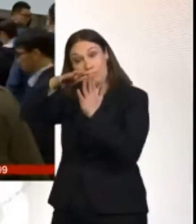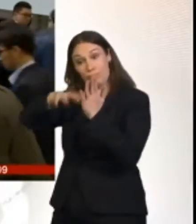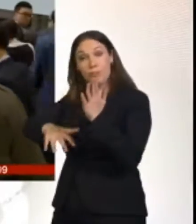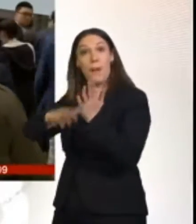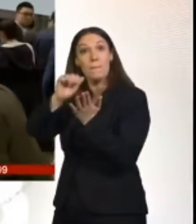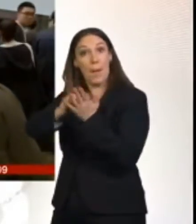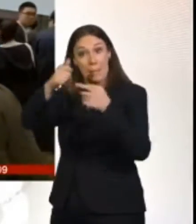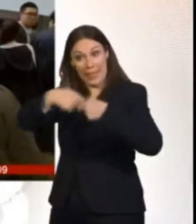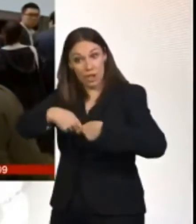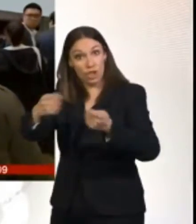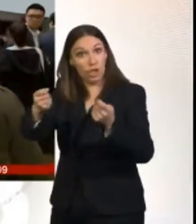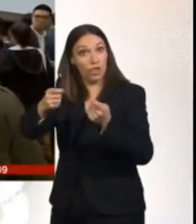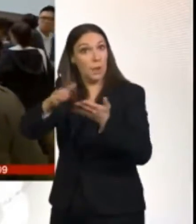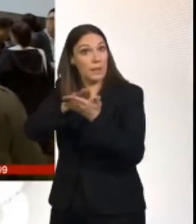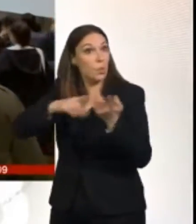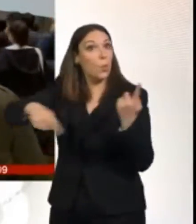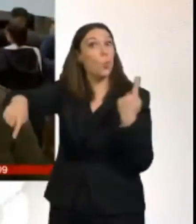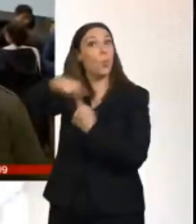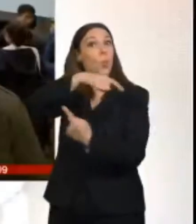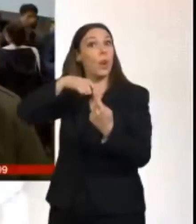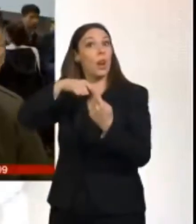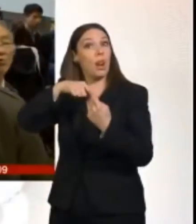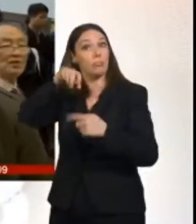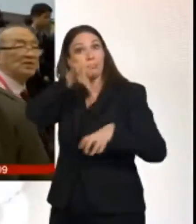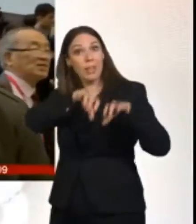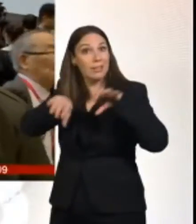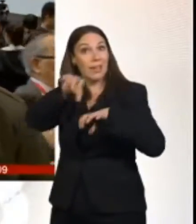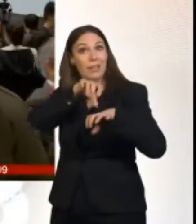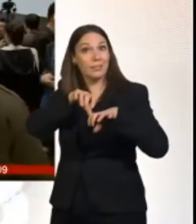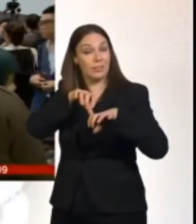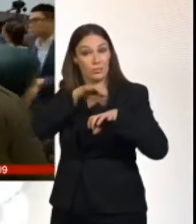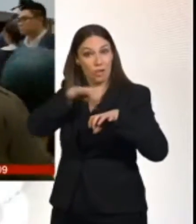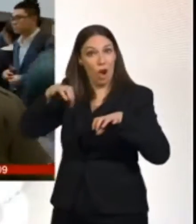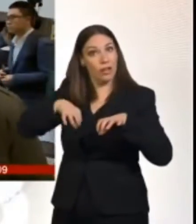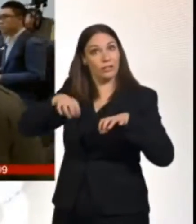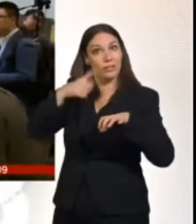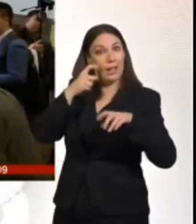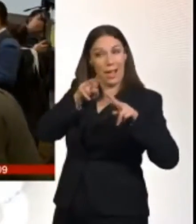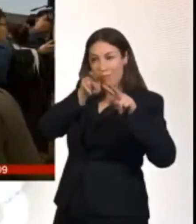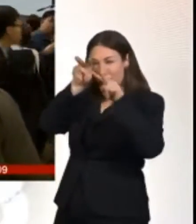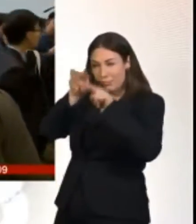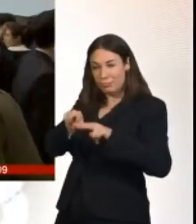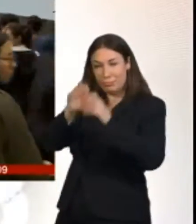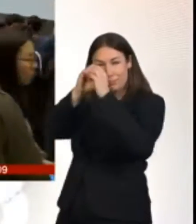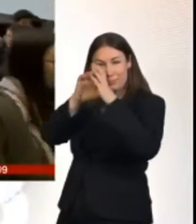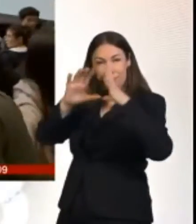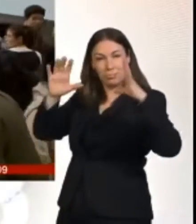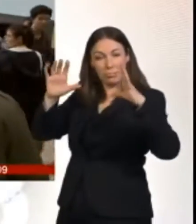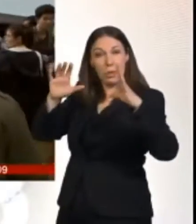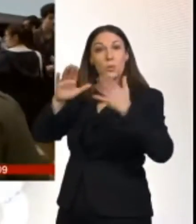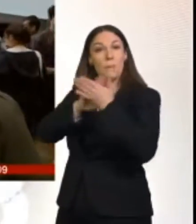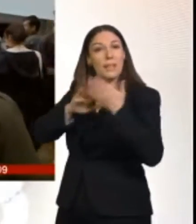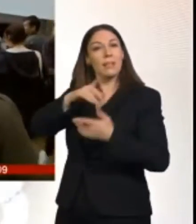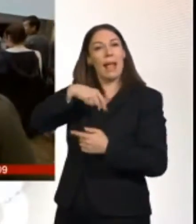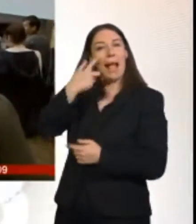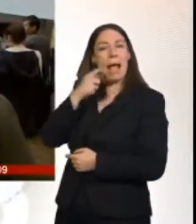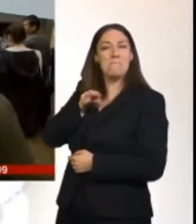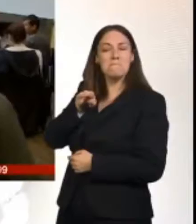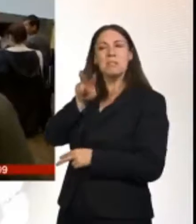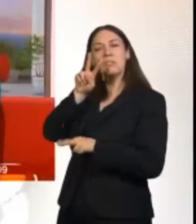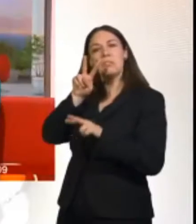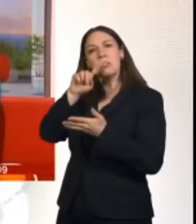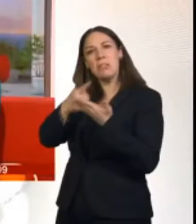for others, others of his peers in this country, China and beyond, to review and make their independent assessment?